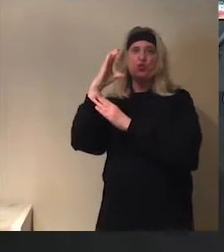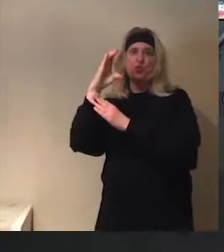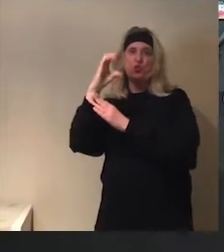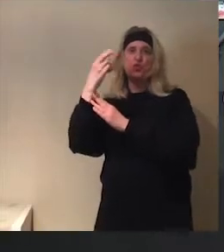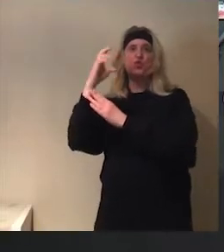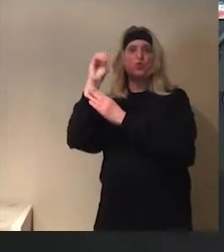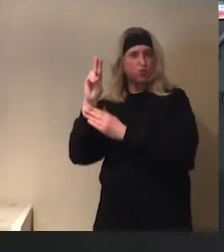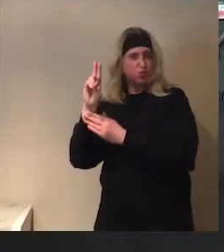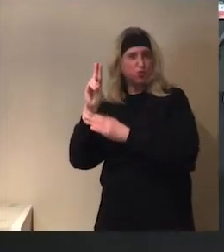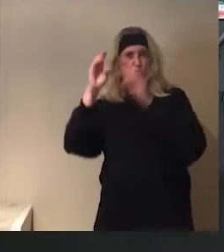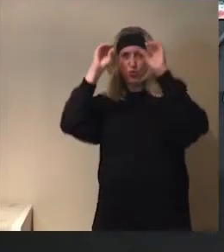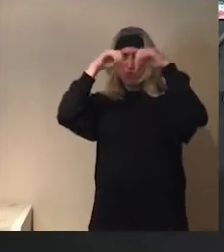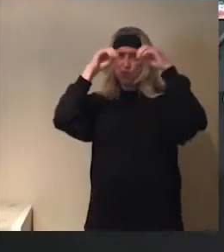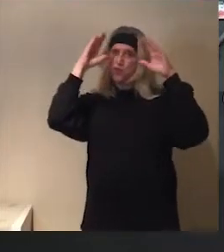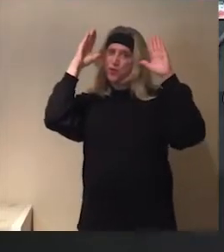Hello.